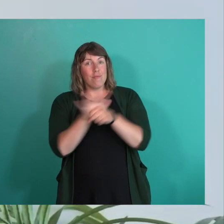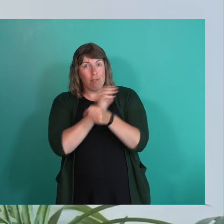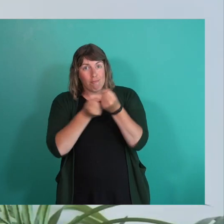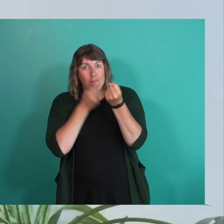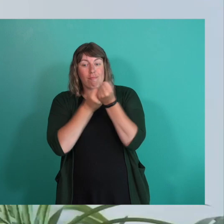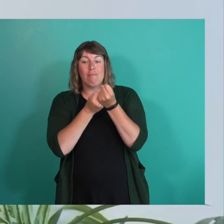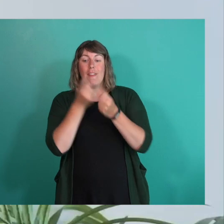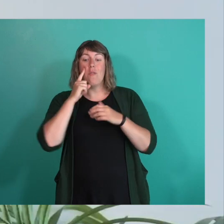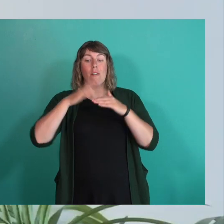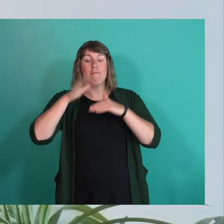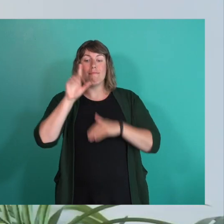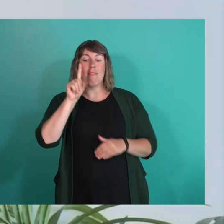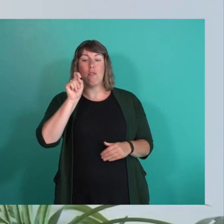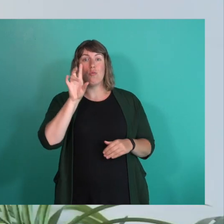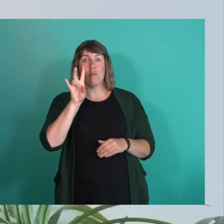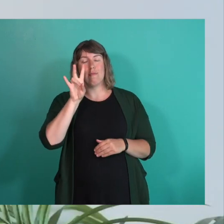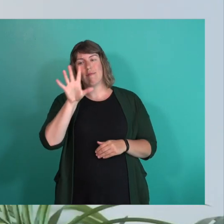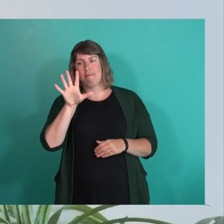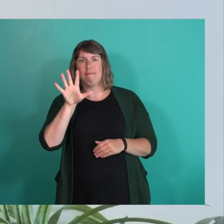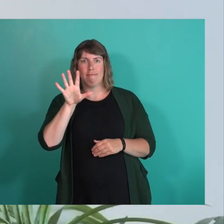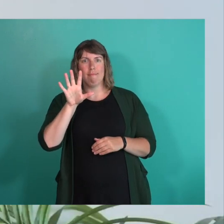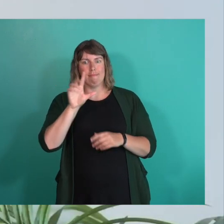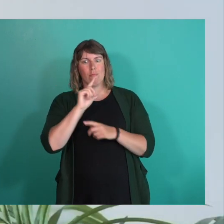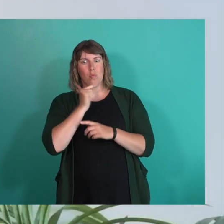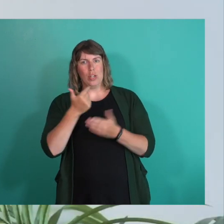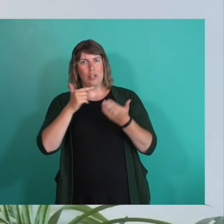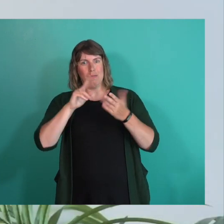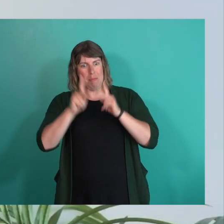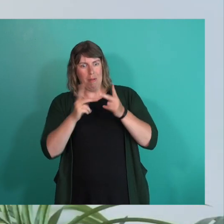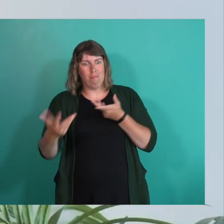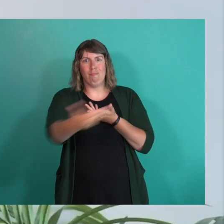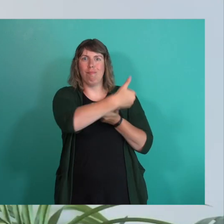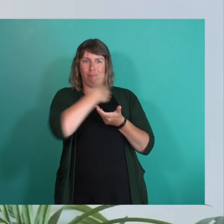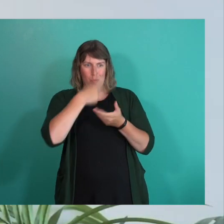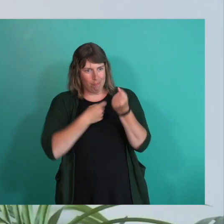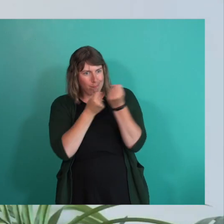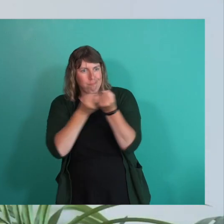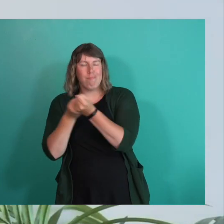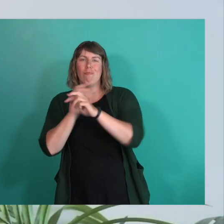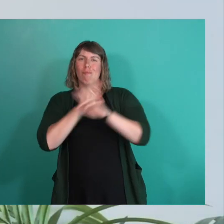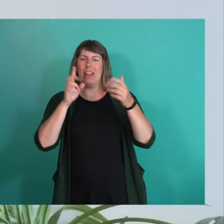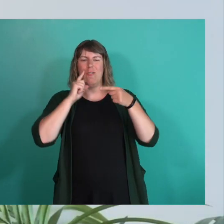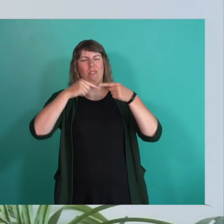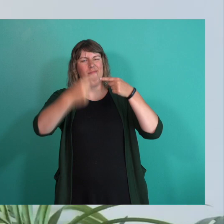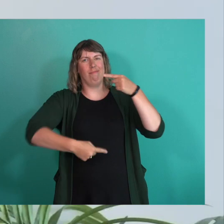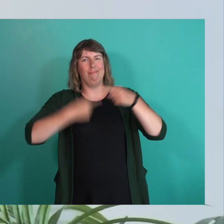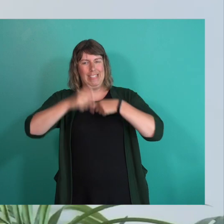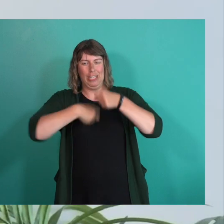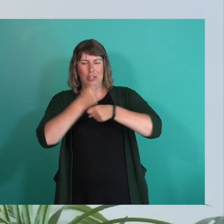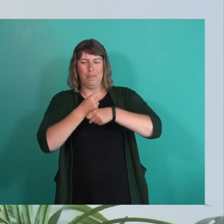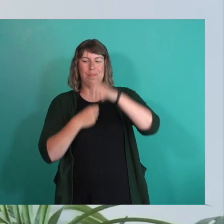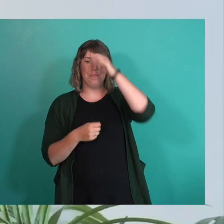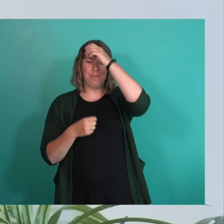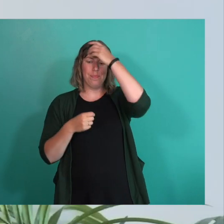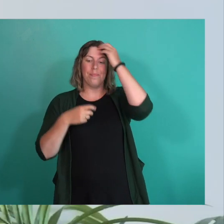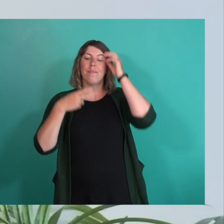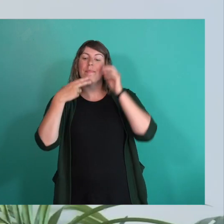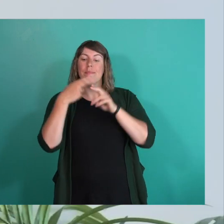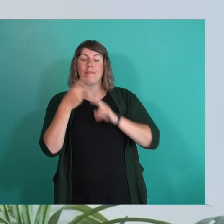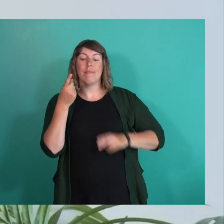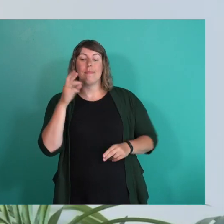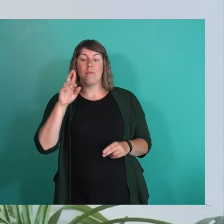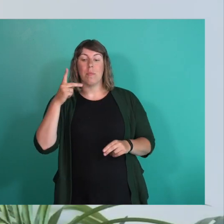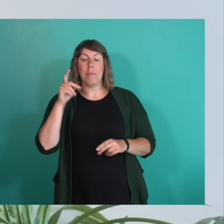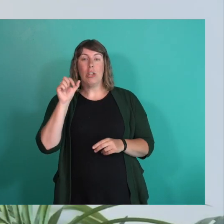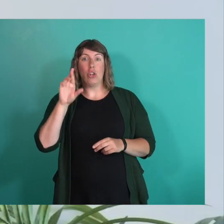support to over 175 2Ls LGBTQ+, initiatives year-round. Dr. Peter Hates Foundation,